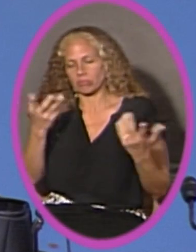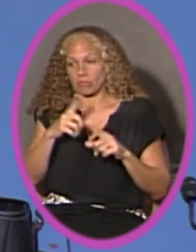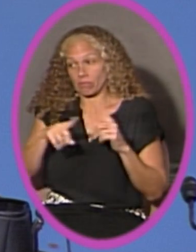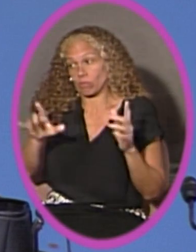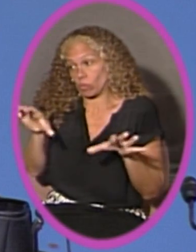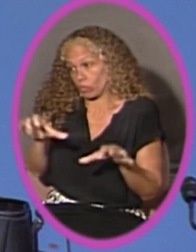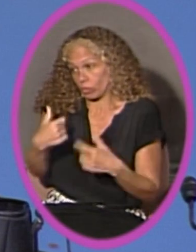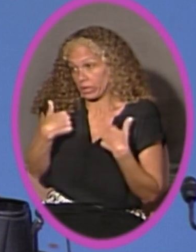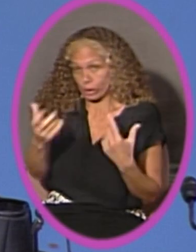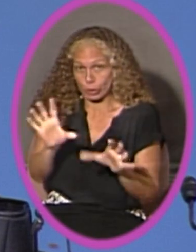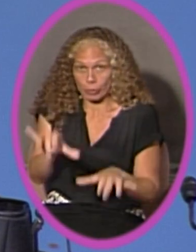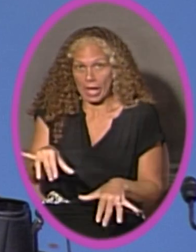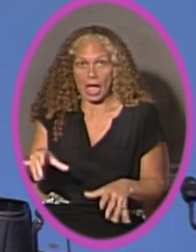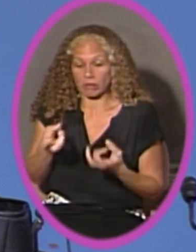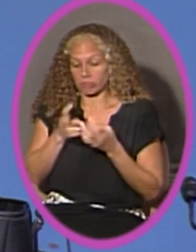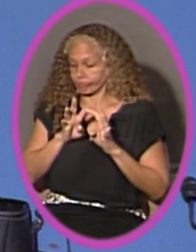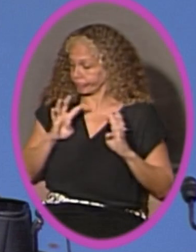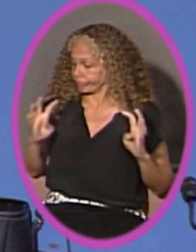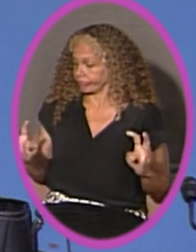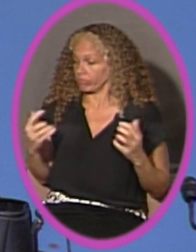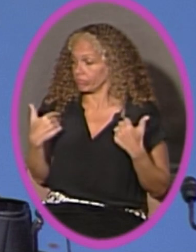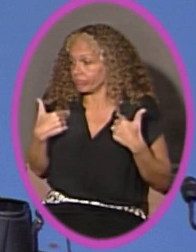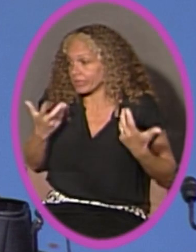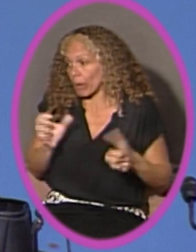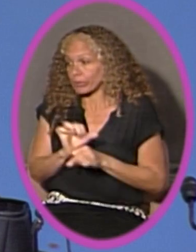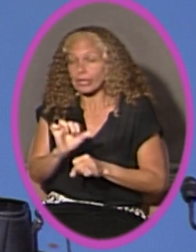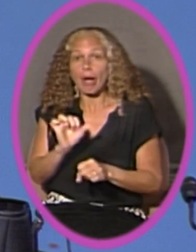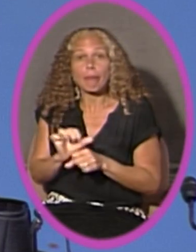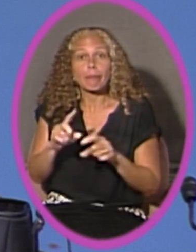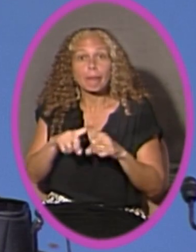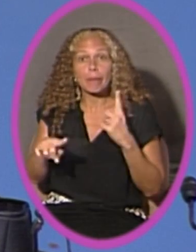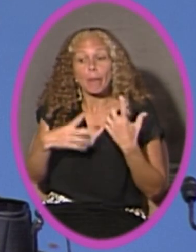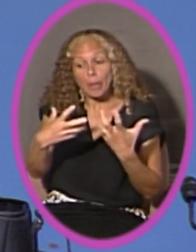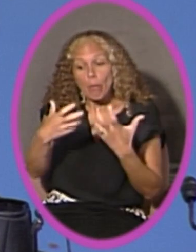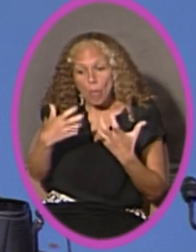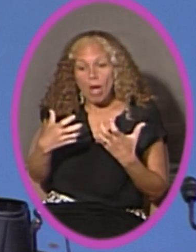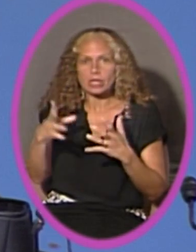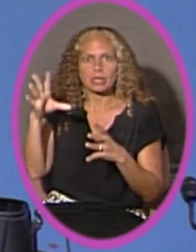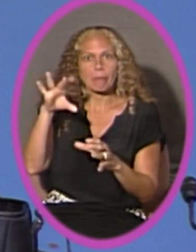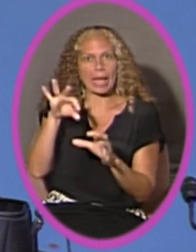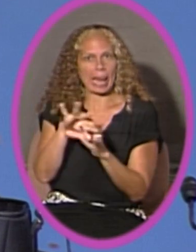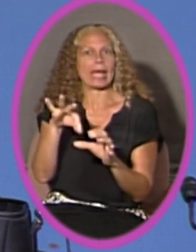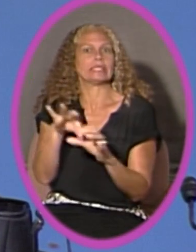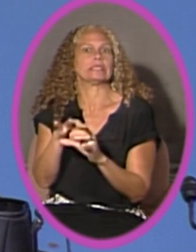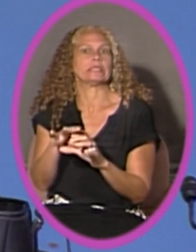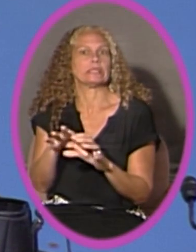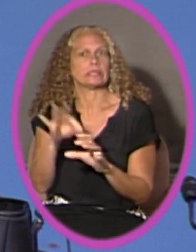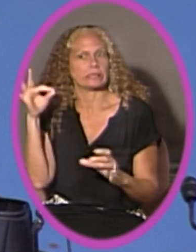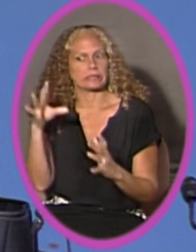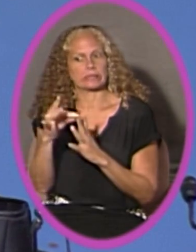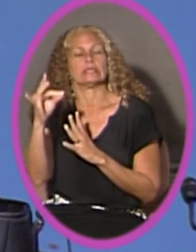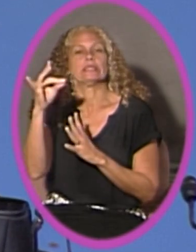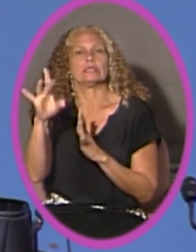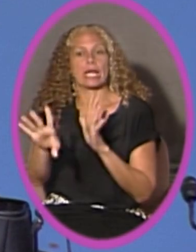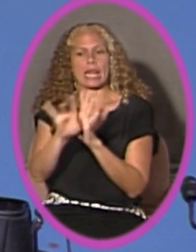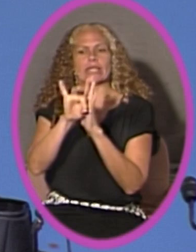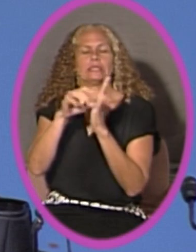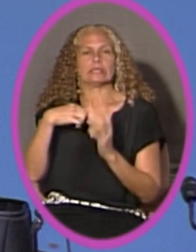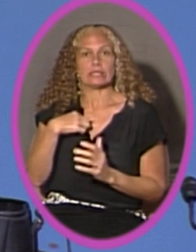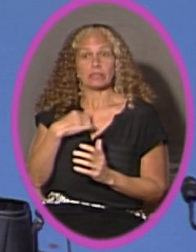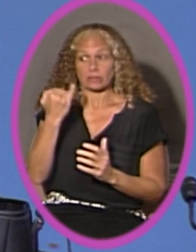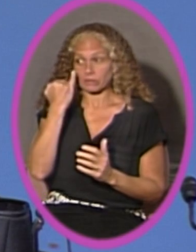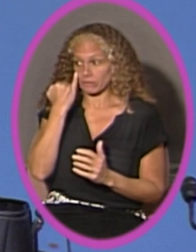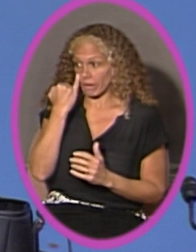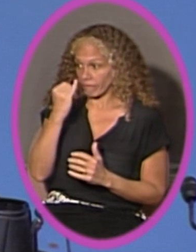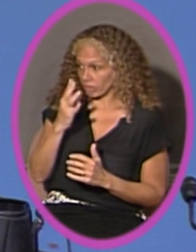sit here and we didn't, you know, we wanted to be elected, so fine if a person wants to use my name